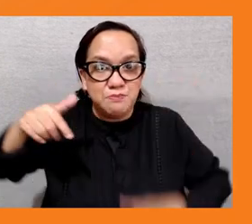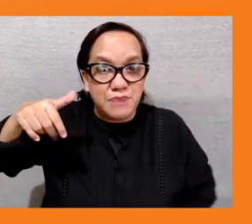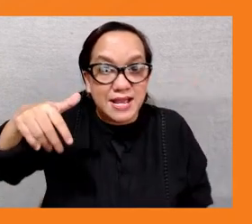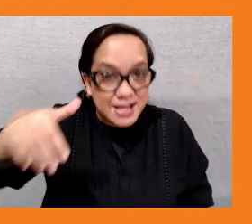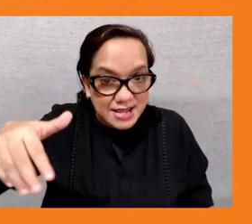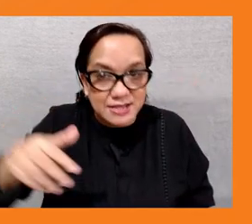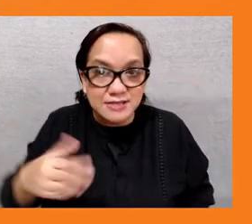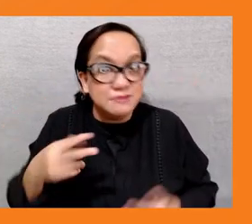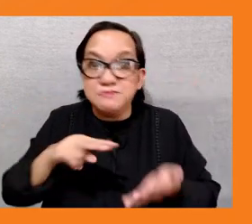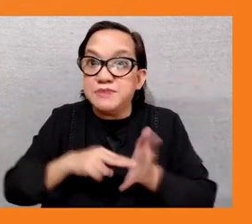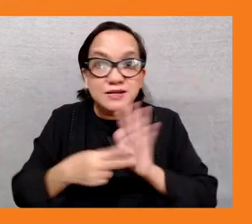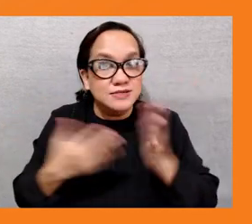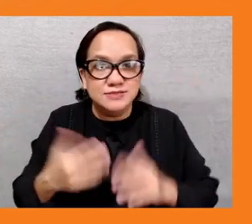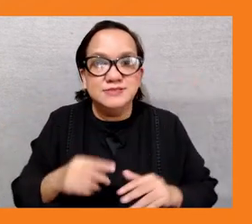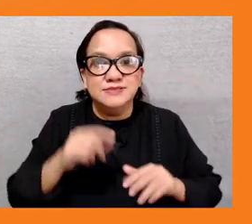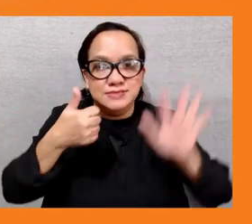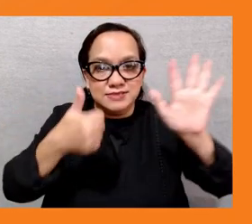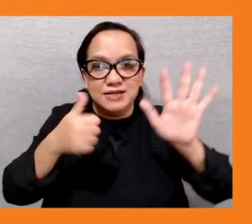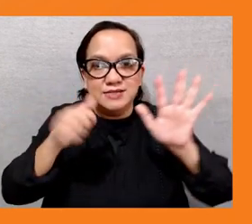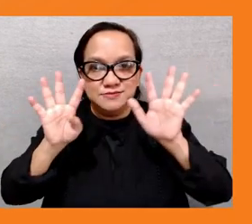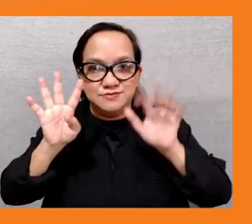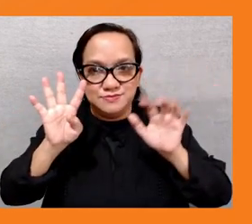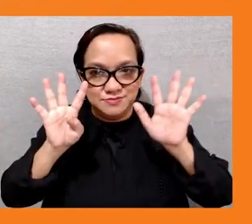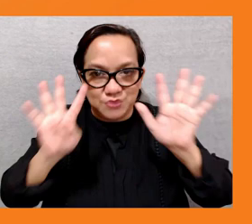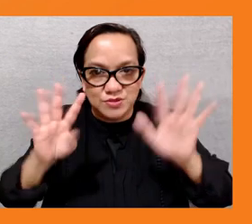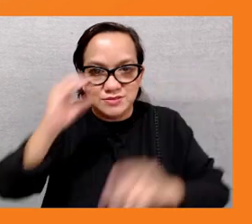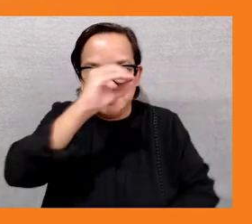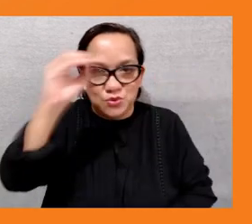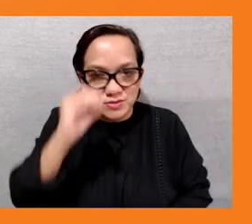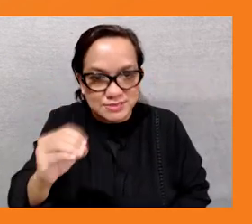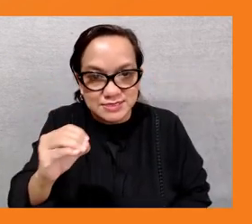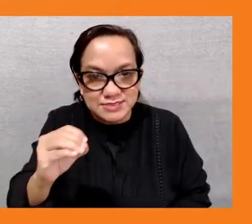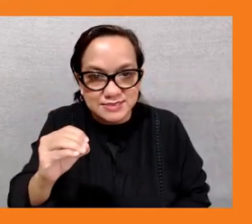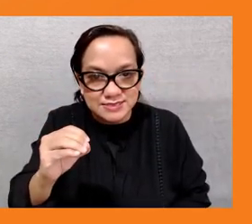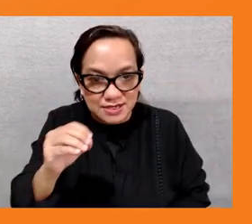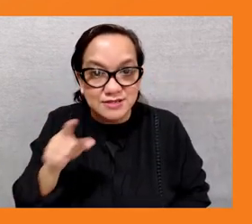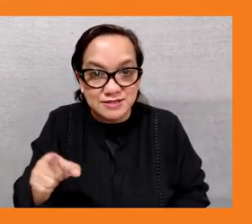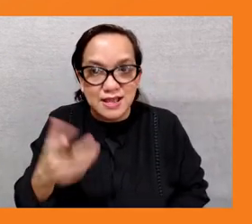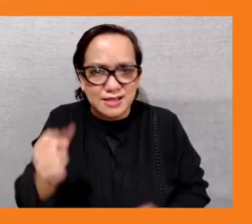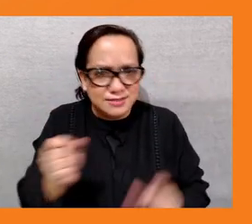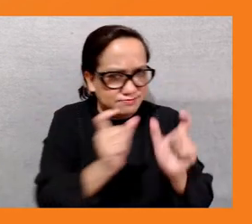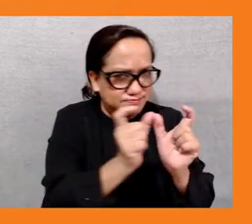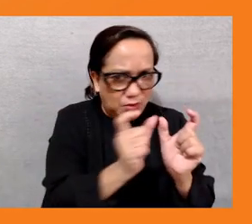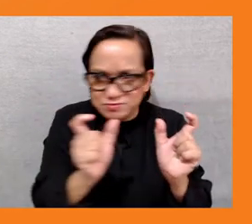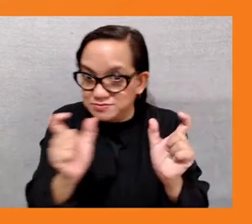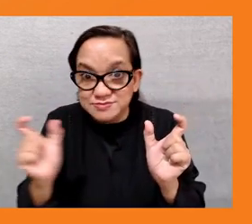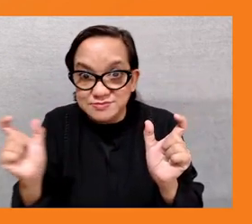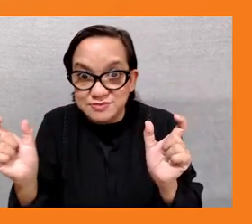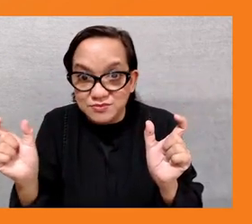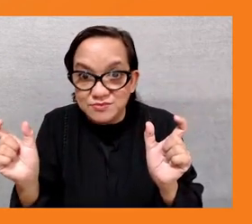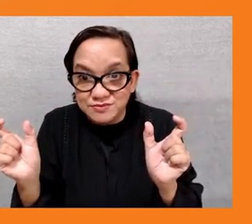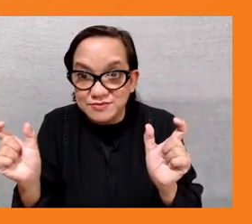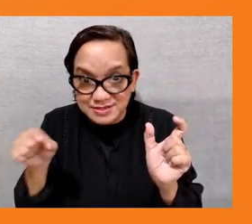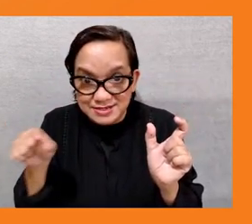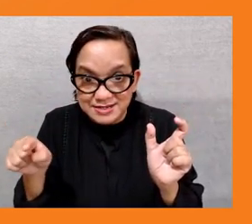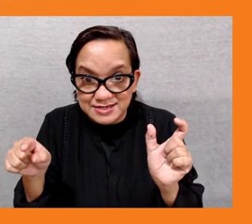and we all know these aggregate figure they also mask employment losses in some countries or in sectors and some groups of